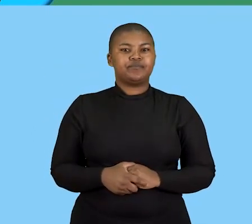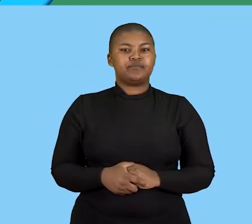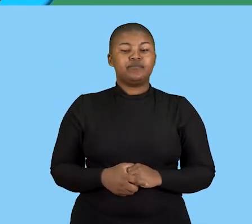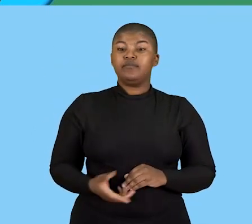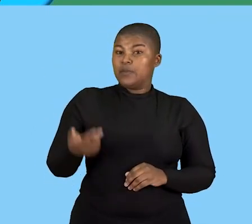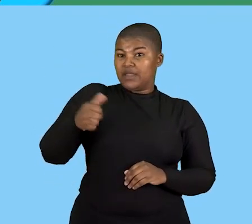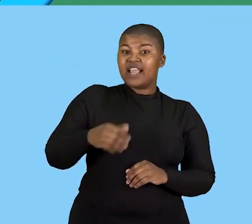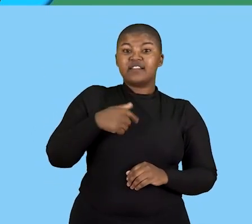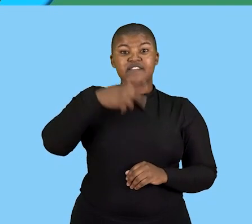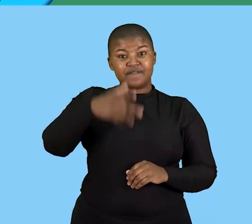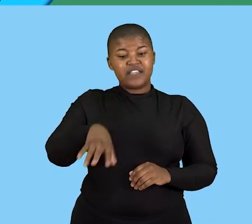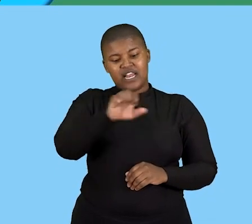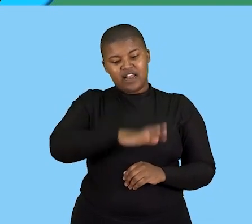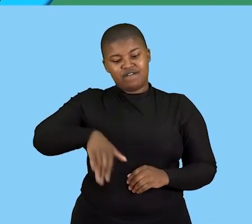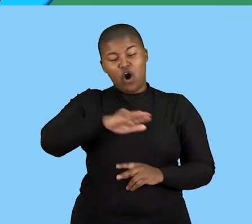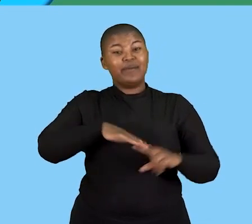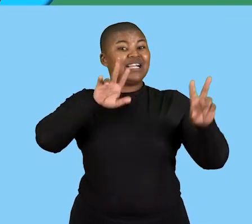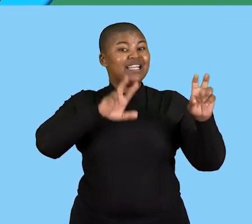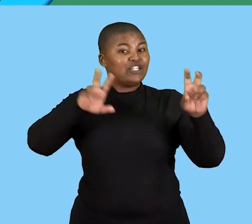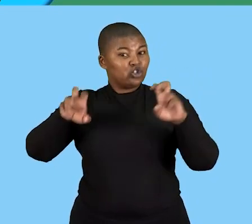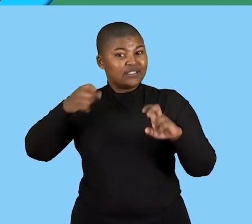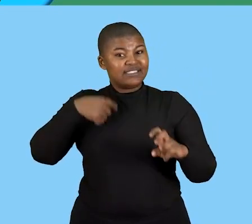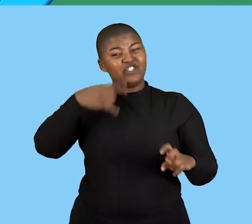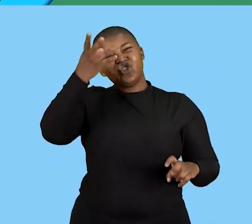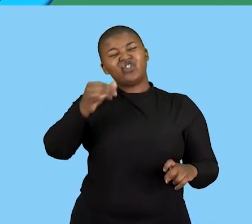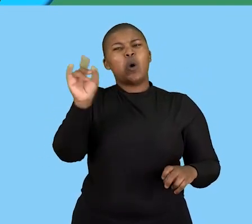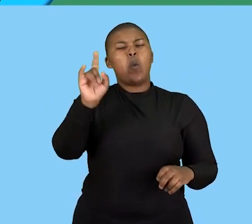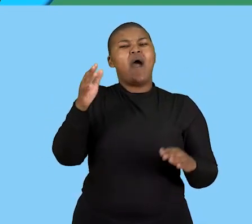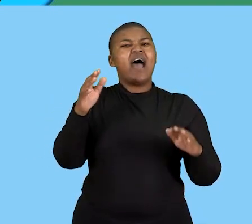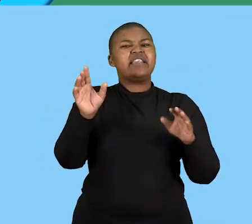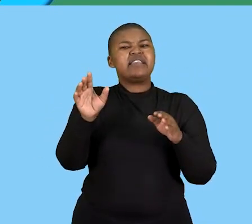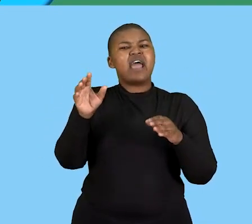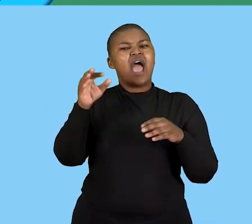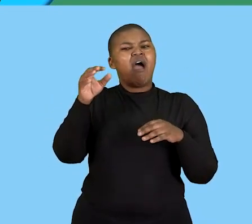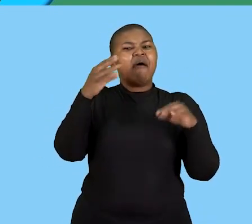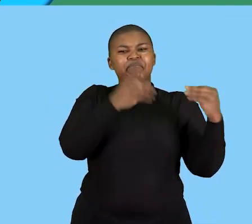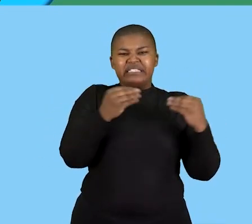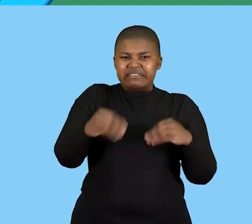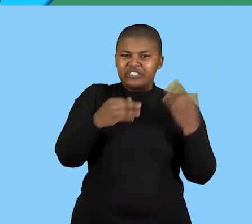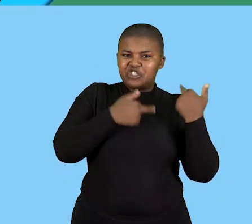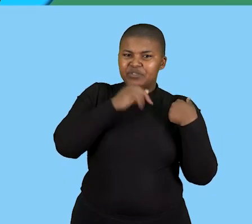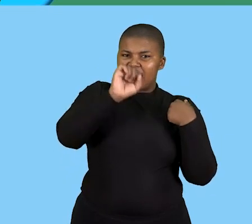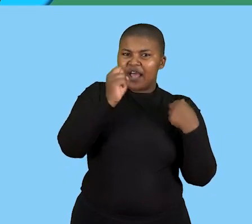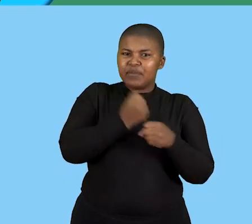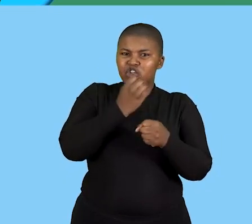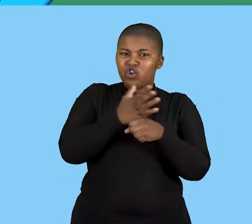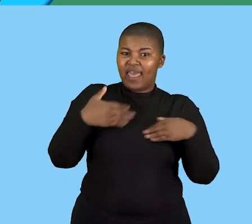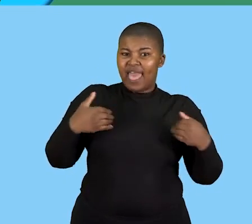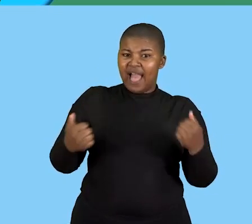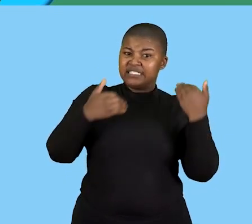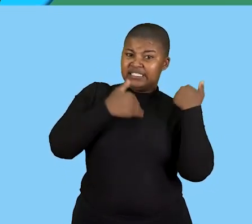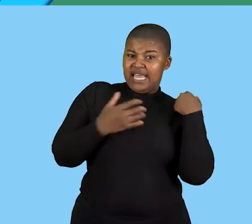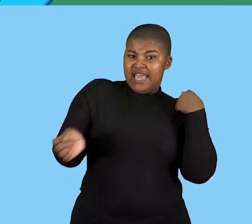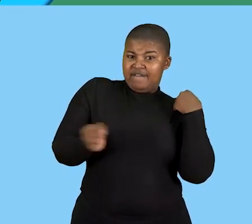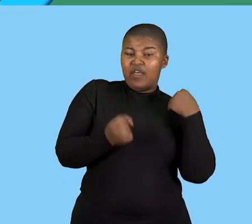issues then we move to environmental issues by looking into now the employee's responsibility in promoting human health